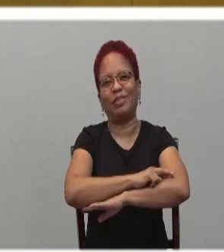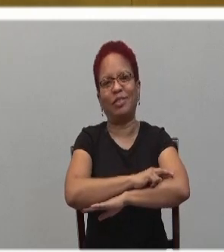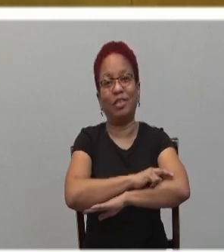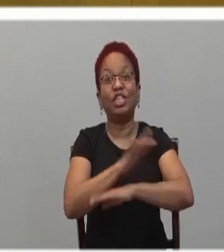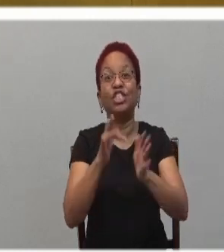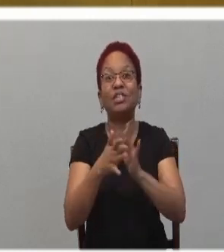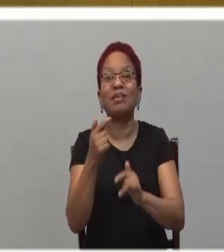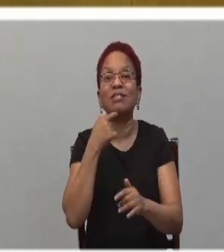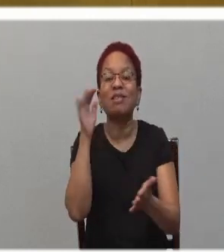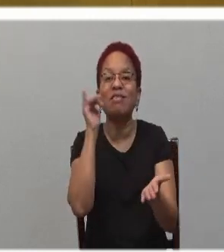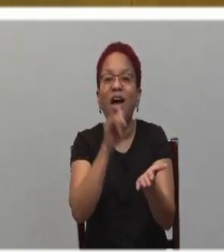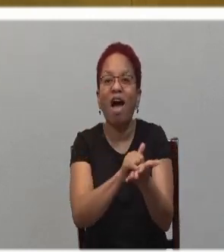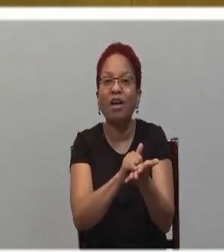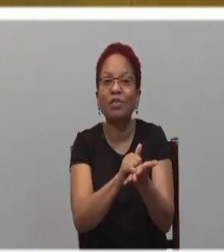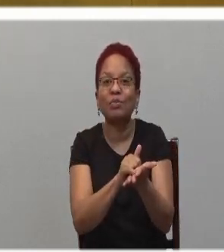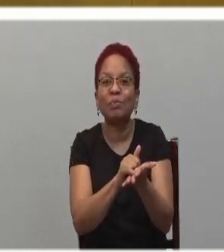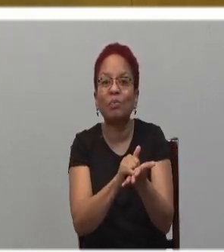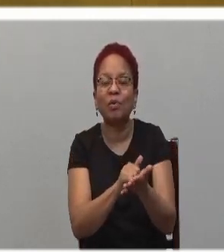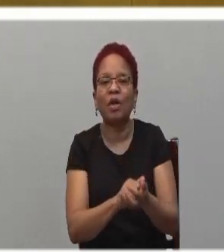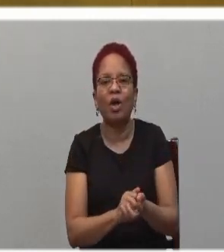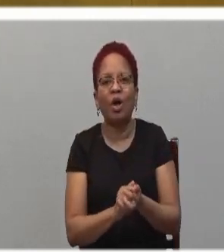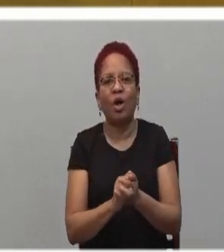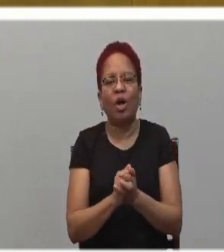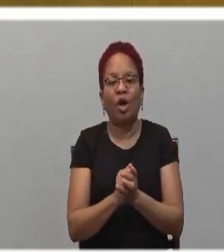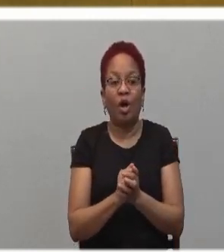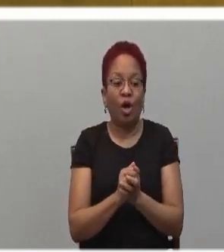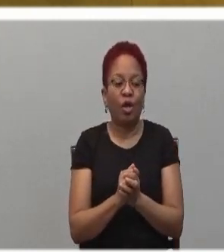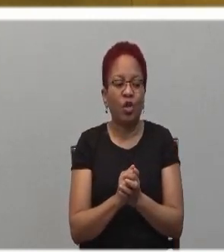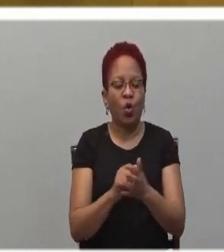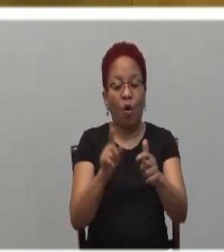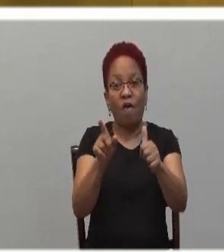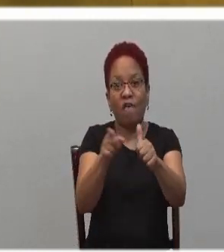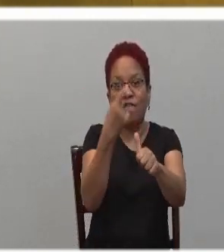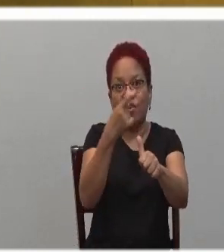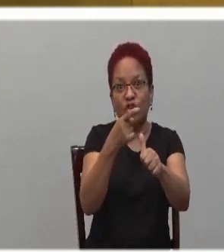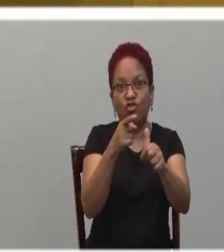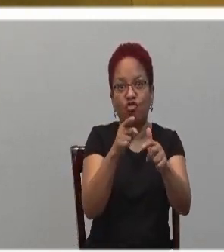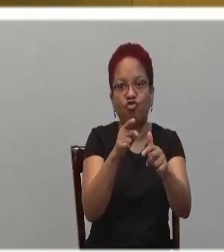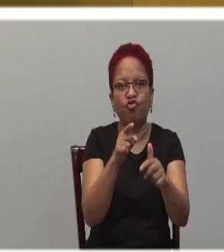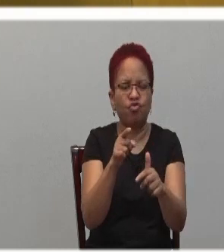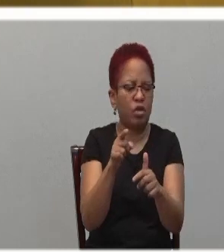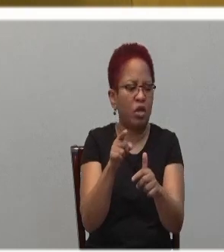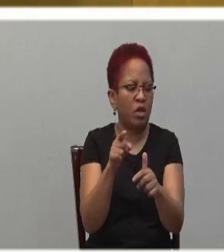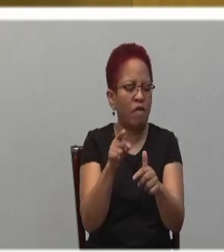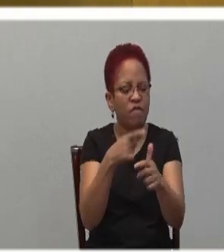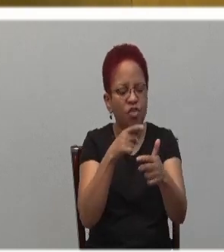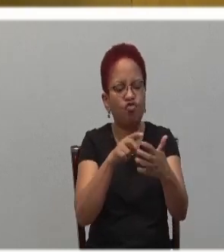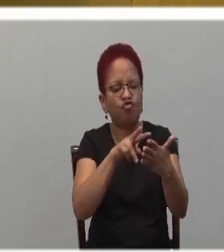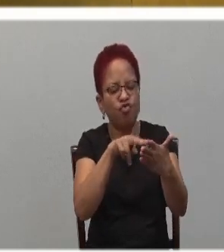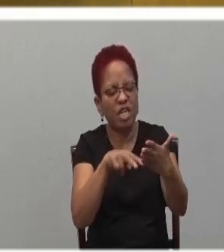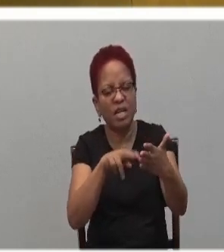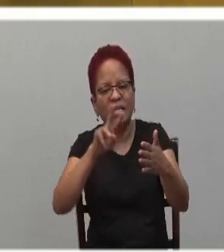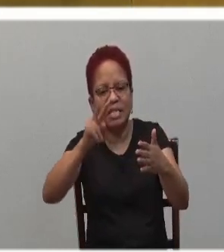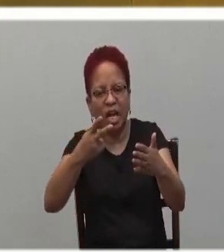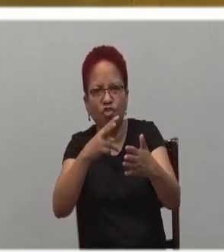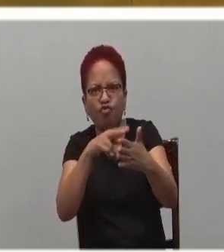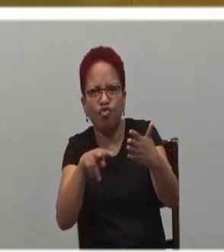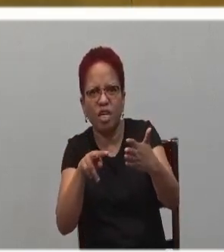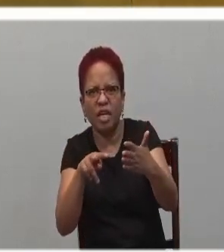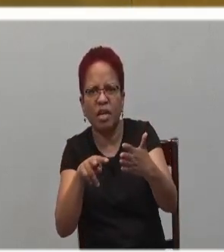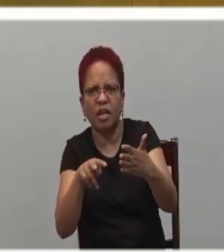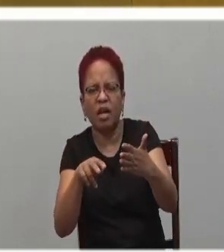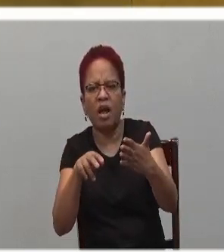scripture readings from the book of the prophet Zechariah, from Paul's letter to the Romans, and the gospel reading to